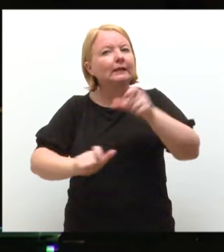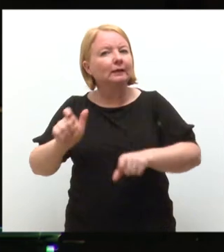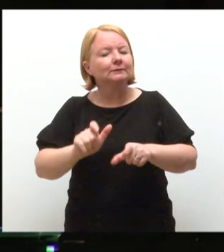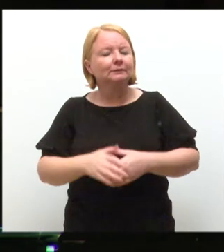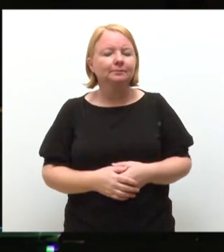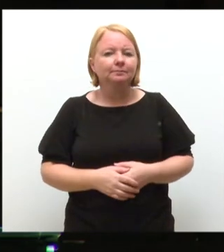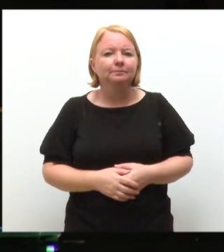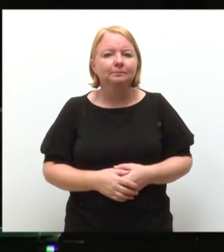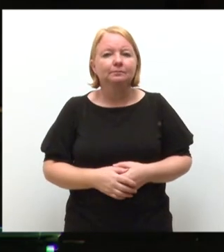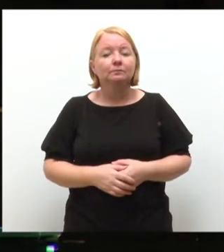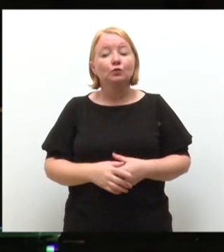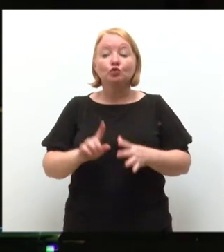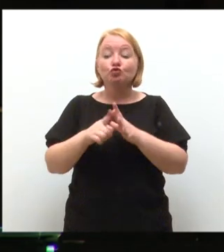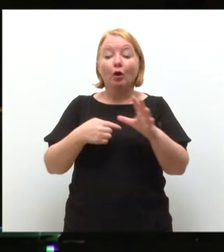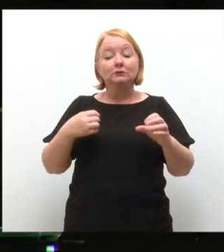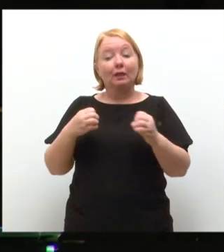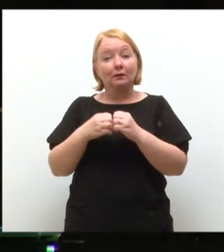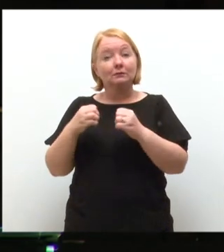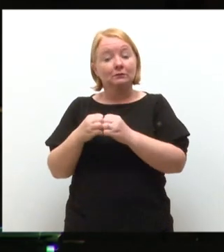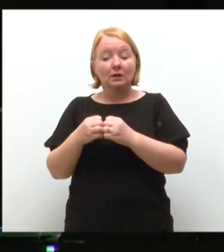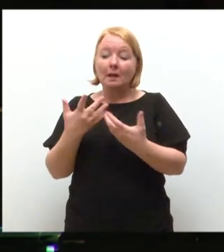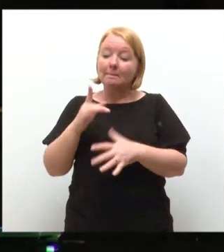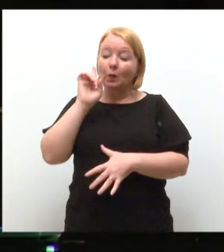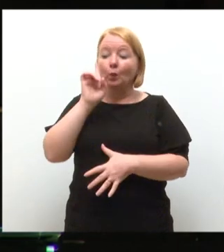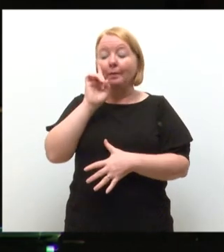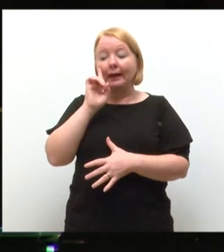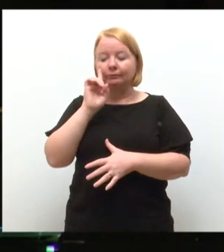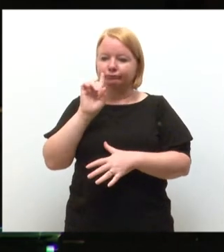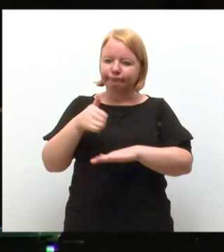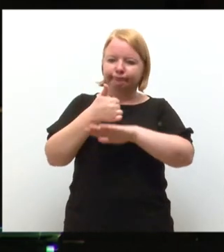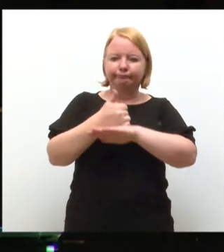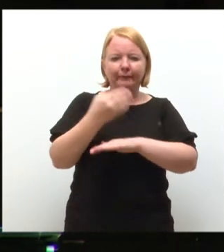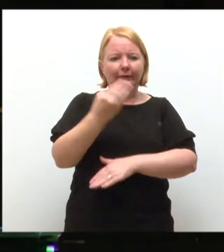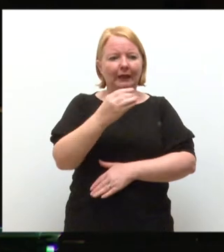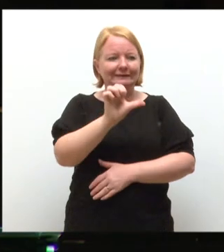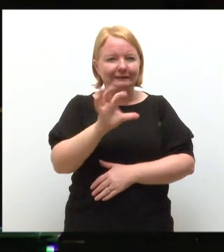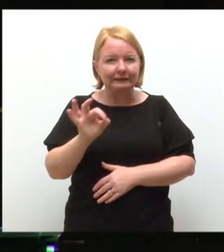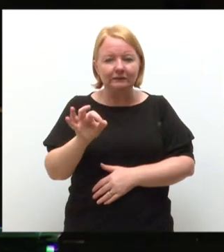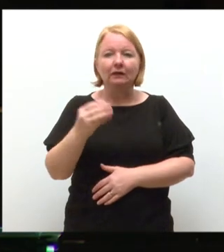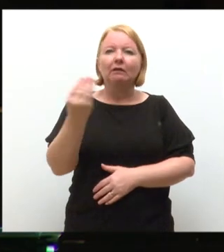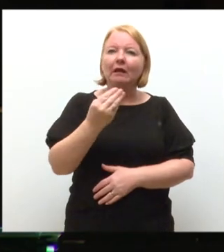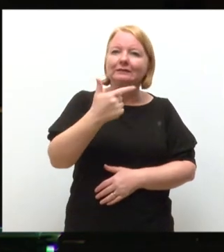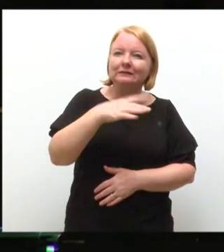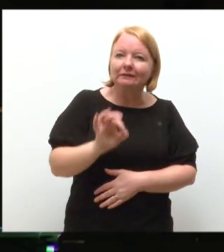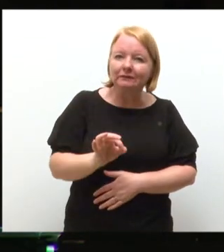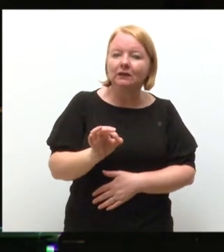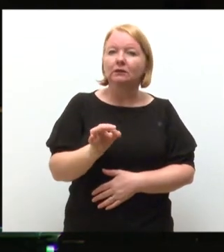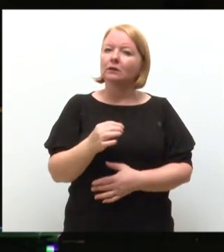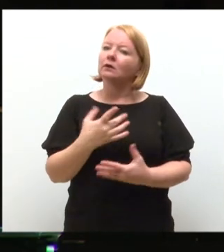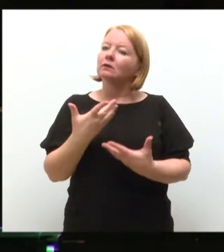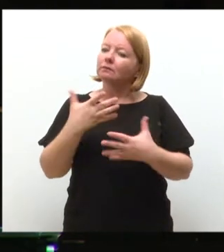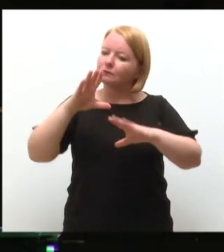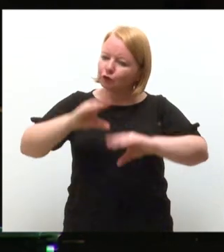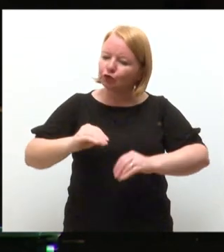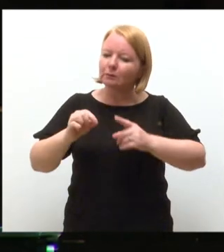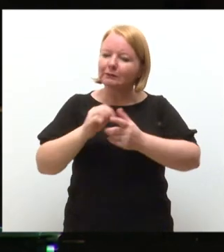Jocelyn has talked candidly about the challenges for women in science in the 1960s and 1970s. After finishing her PhD,